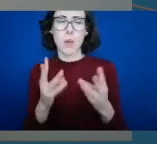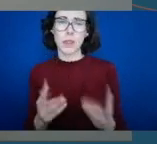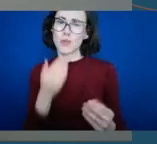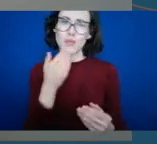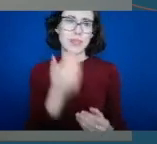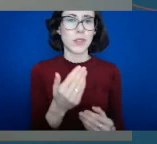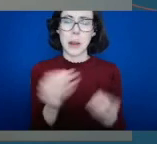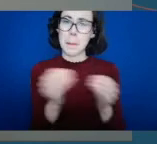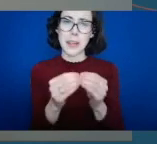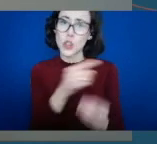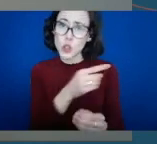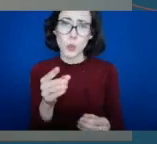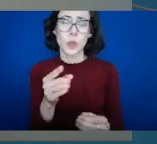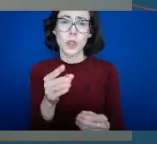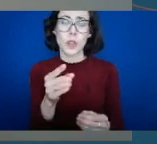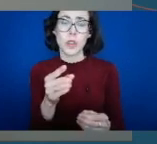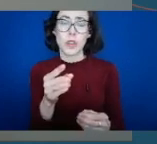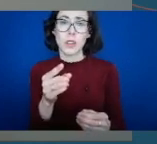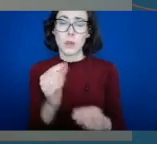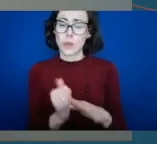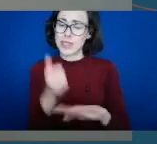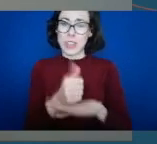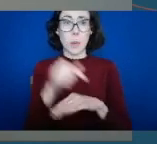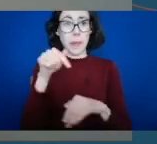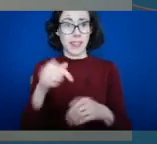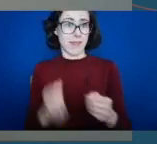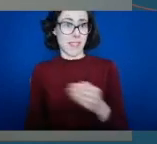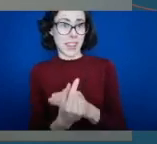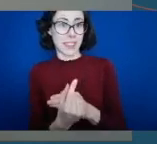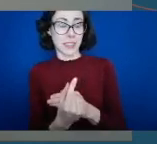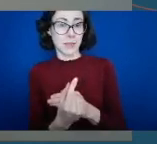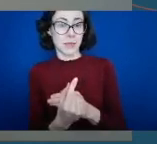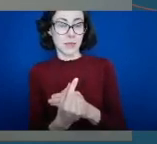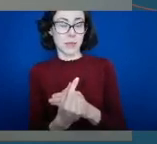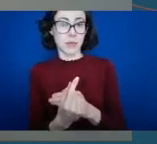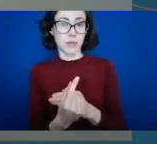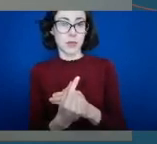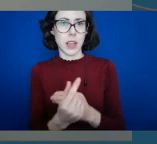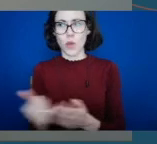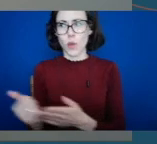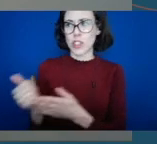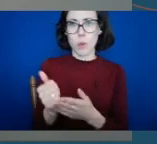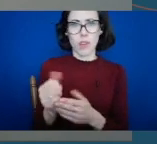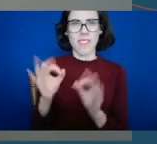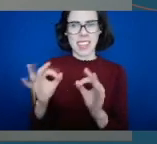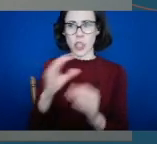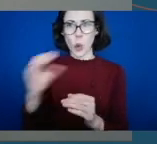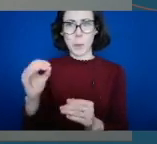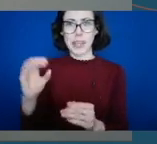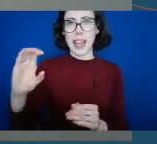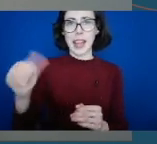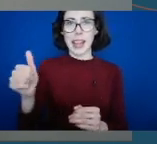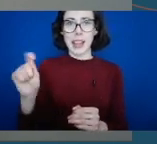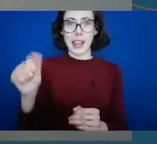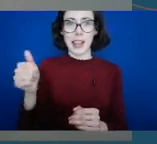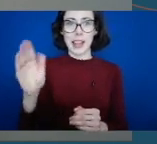for the trip for this morning's event with the support of our fantastic production company Catapult. Our team